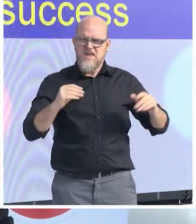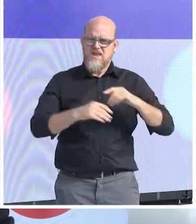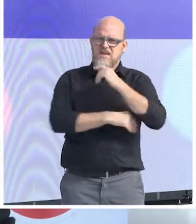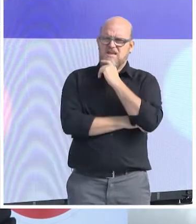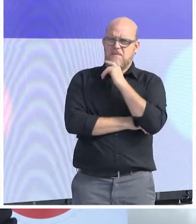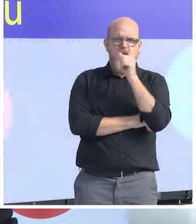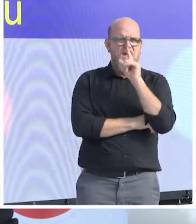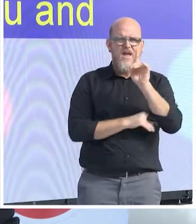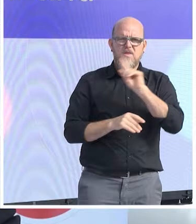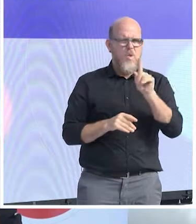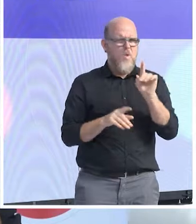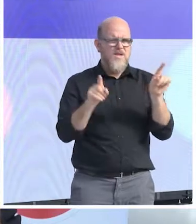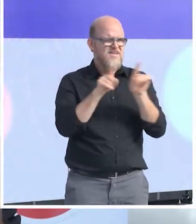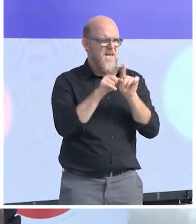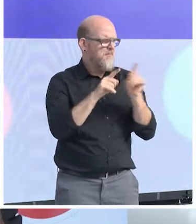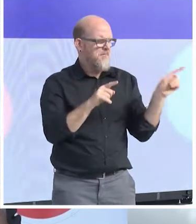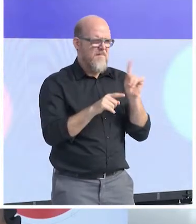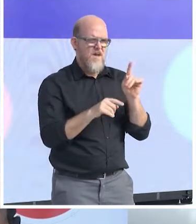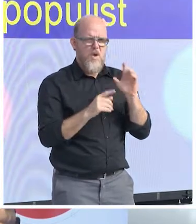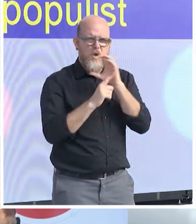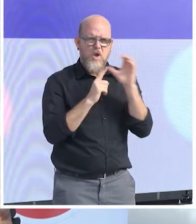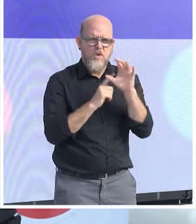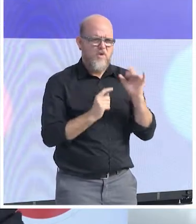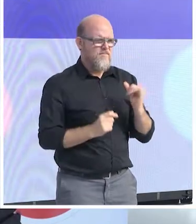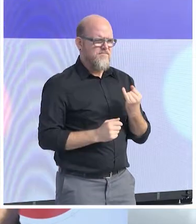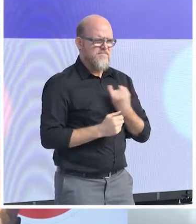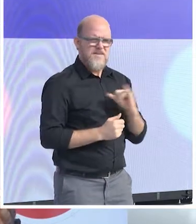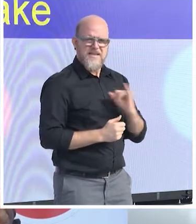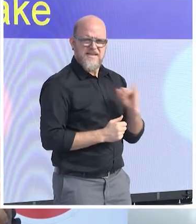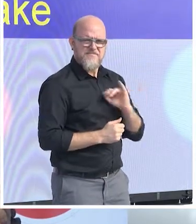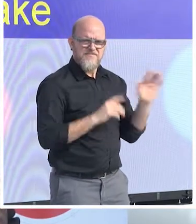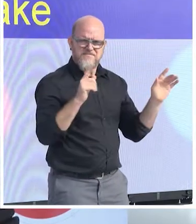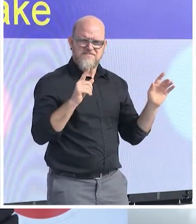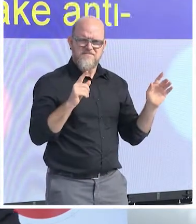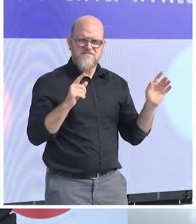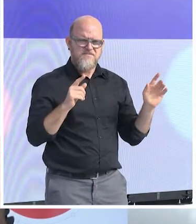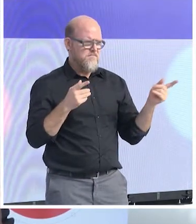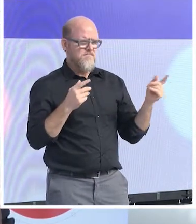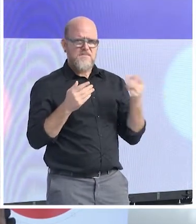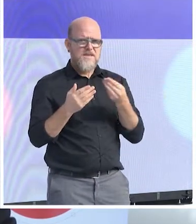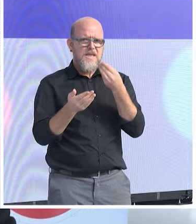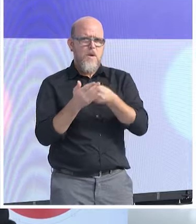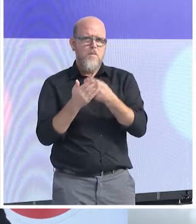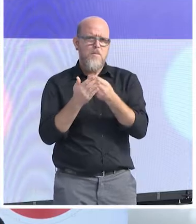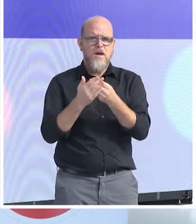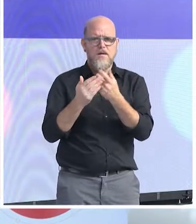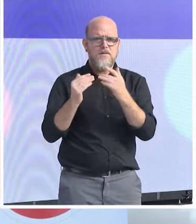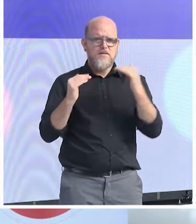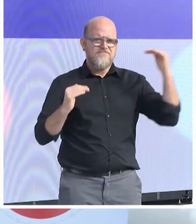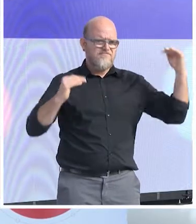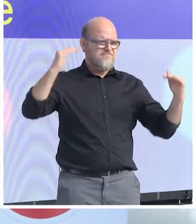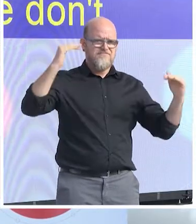these kind of populist parties, they really made anti-imitation. We don't want to imitate the Germans anymore. We don't want to imitate French anymore